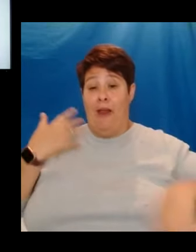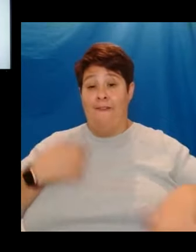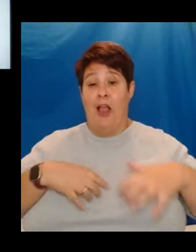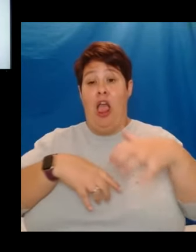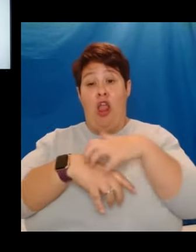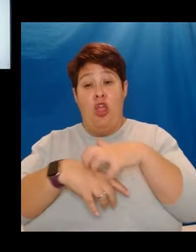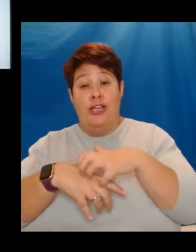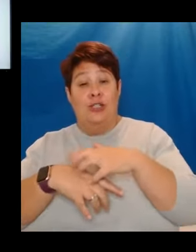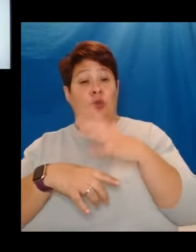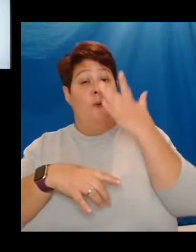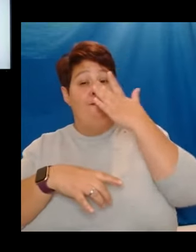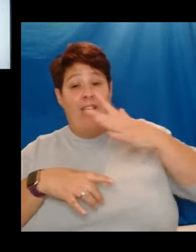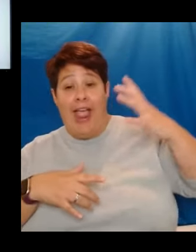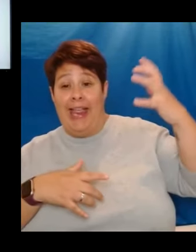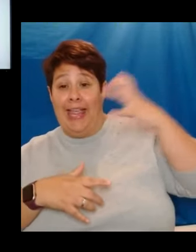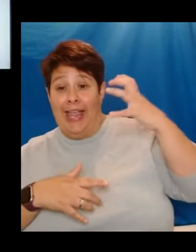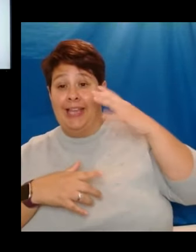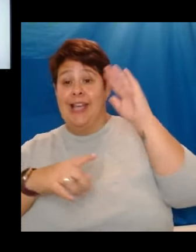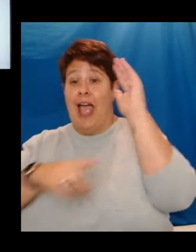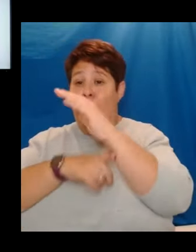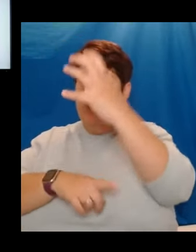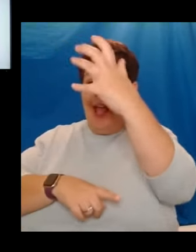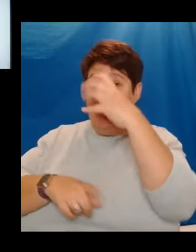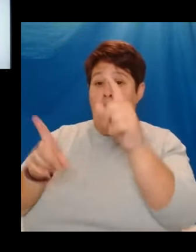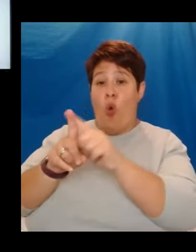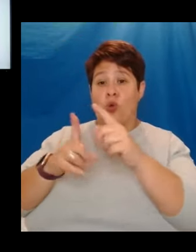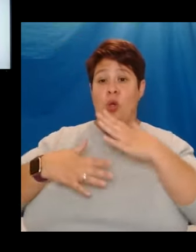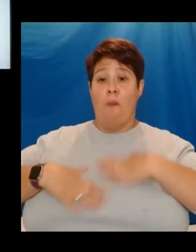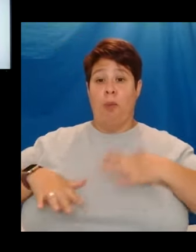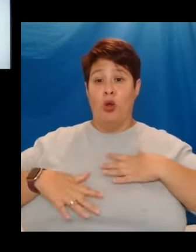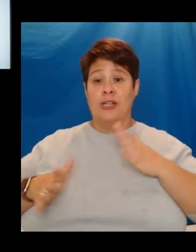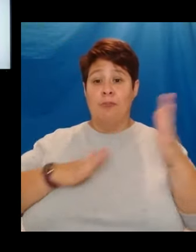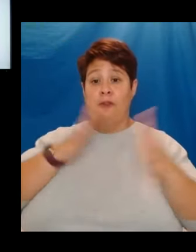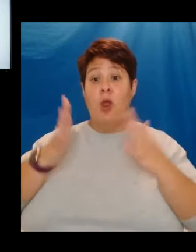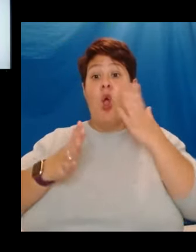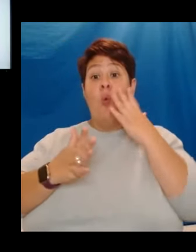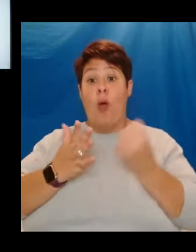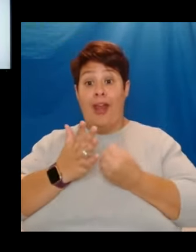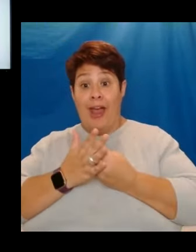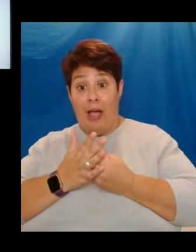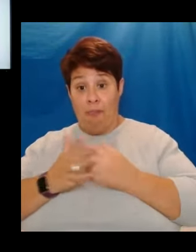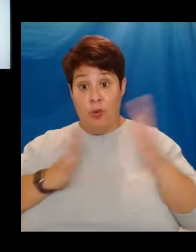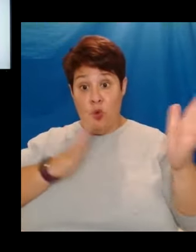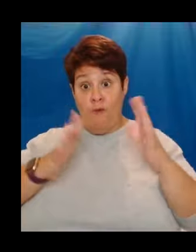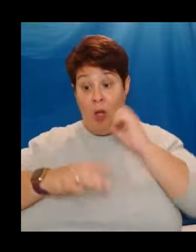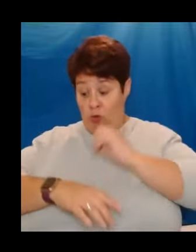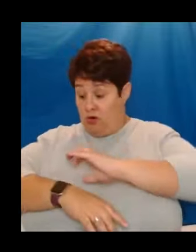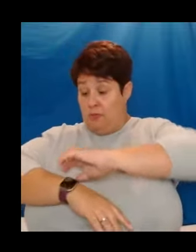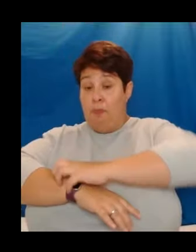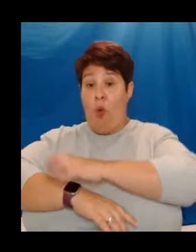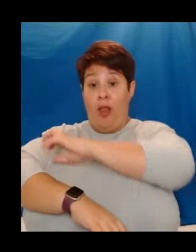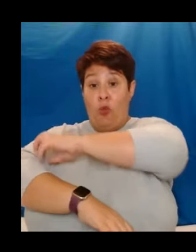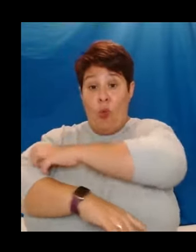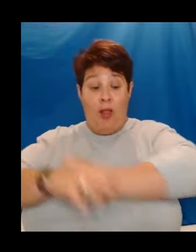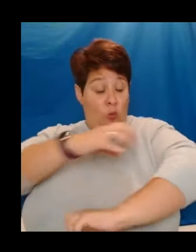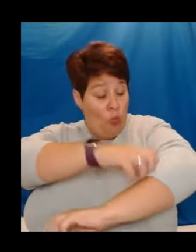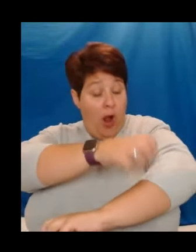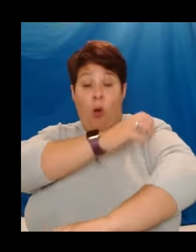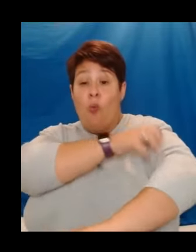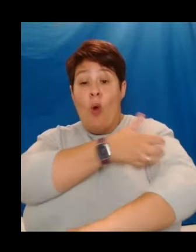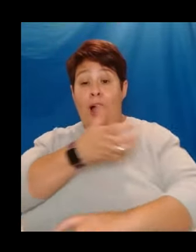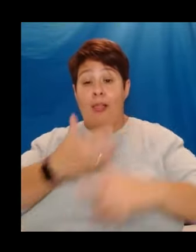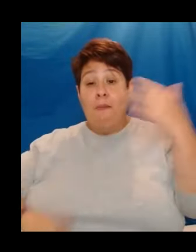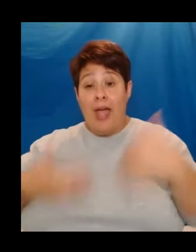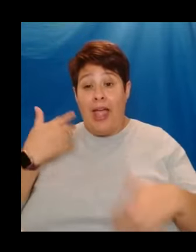heat, and I was allergic to my body movement. Every time I moved, I would develop welts, and I was in pain. I had to leave